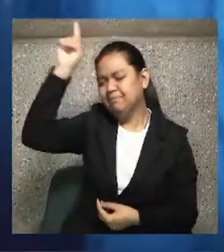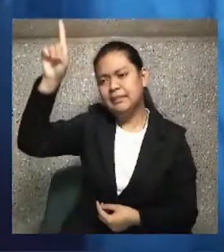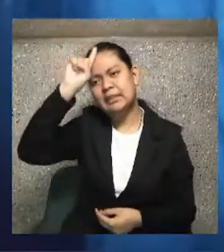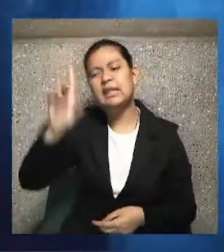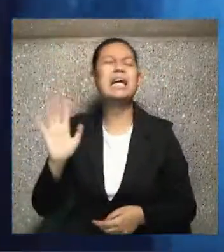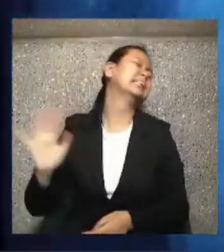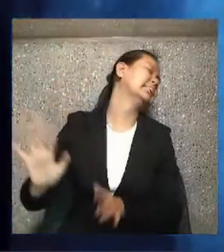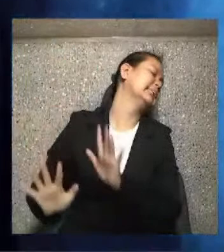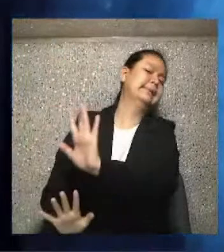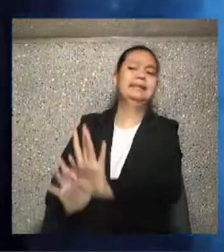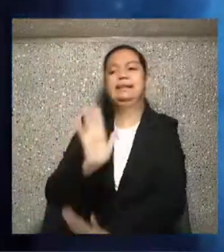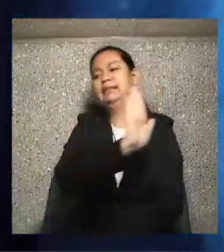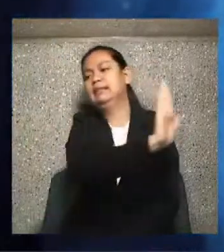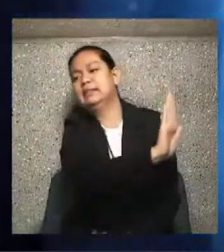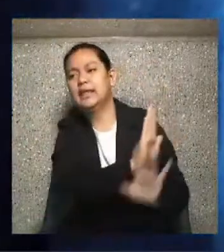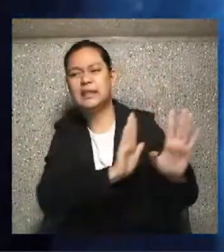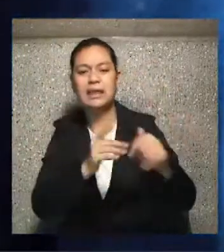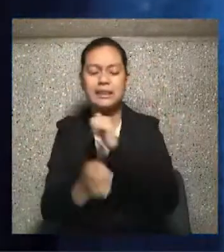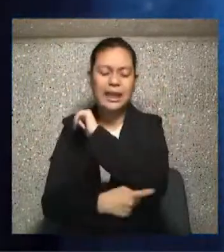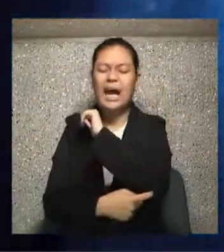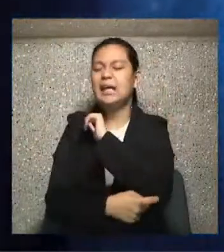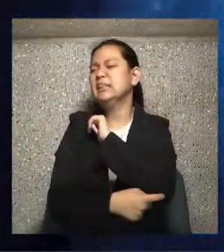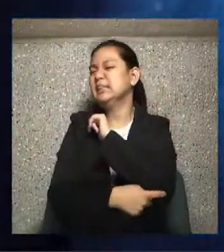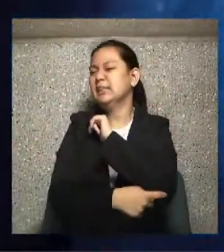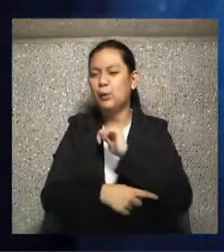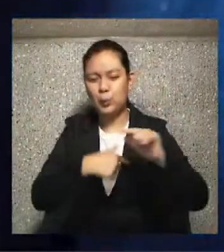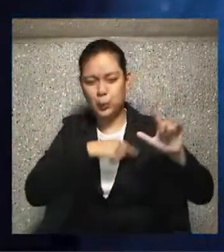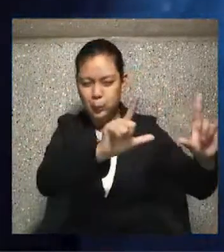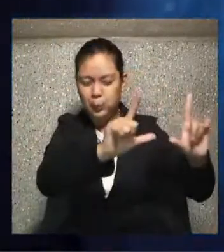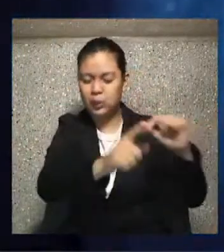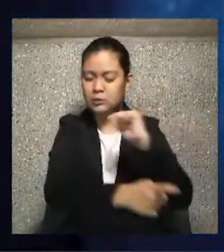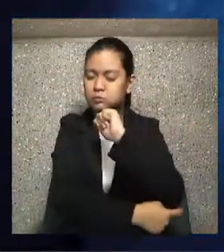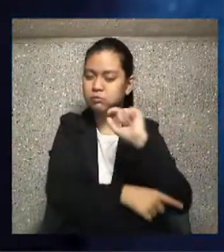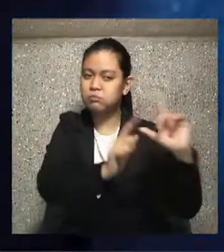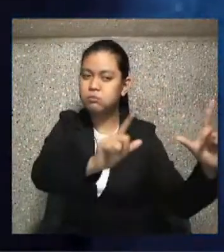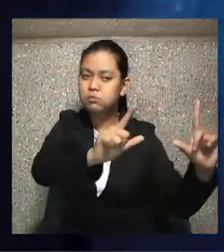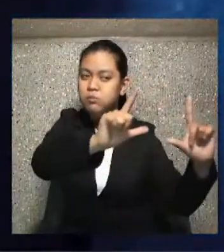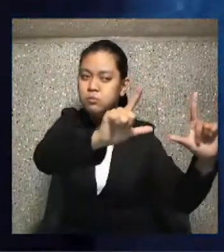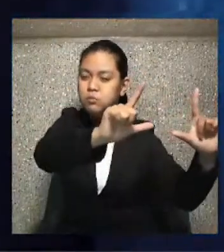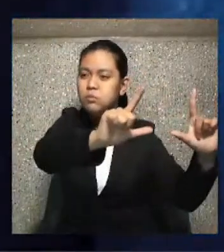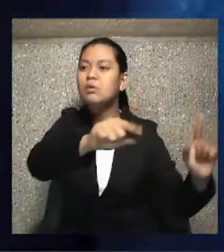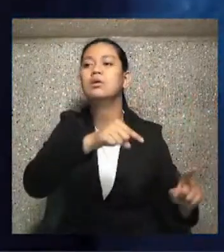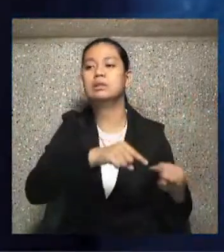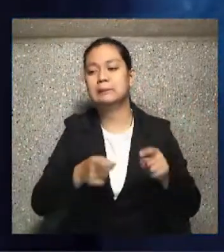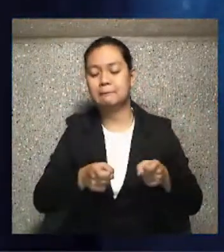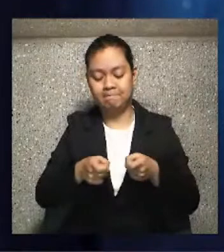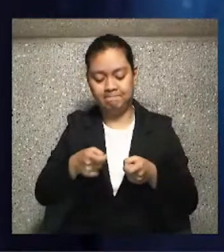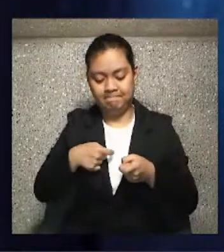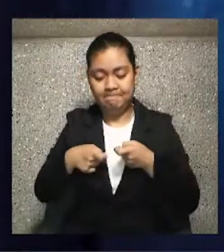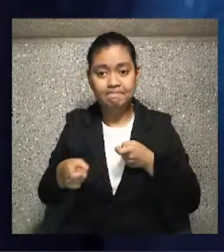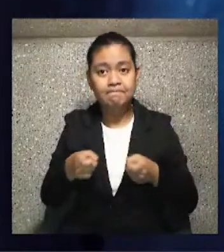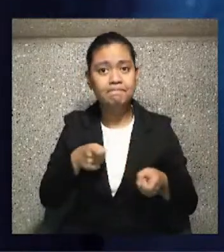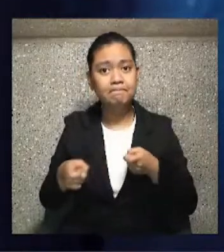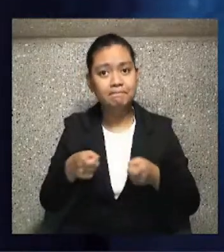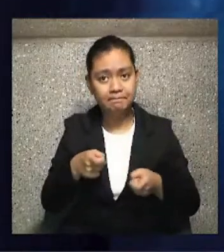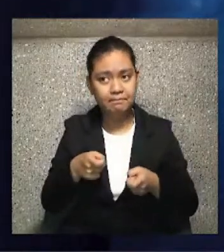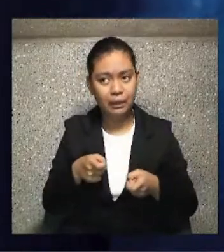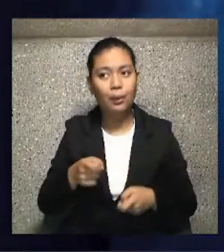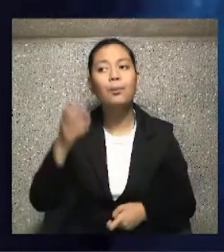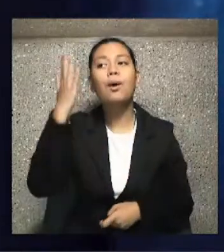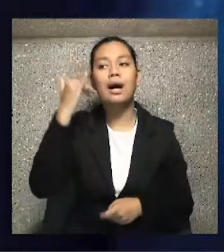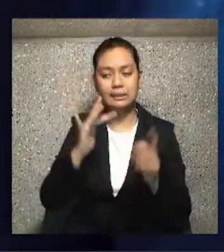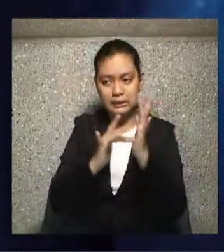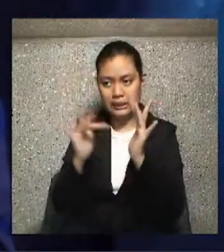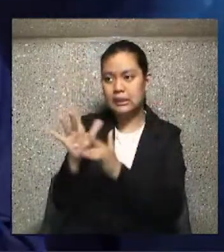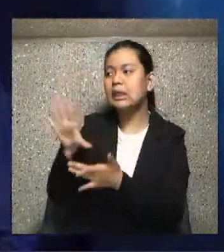what you did with your apostles. They weren't saints those three years. He always saw the worst in them, but he dug